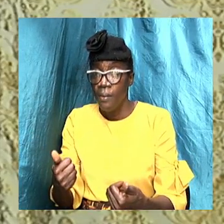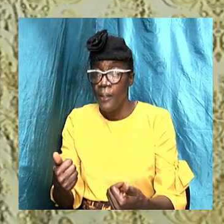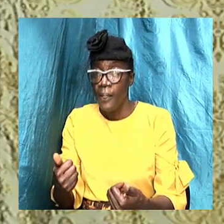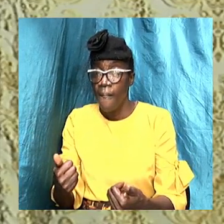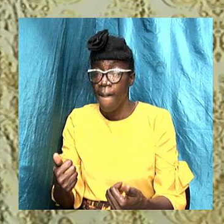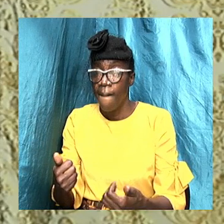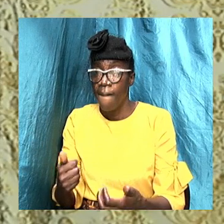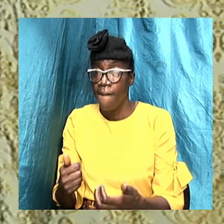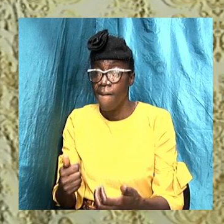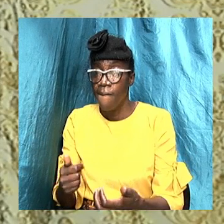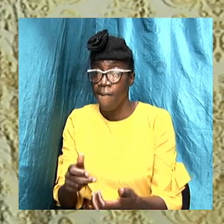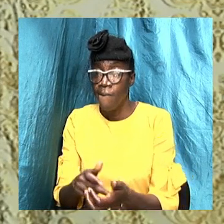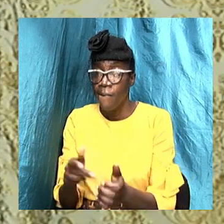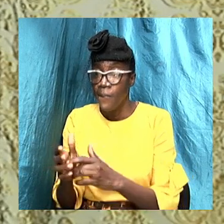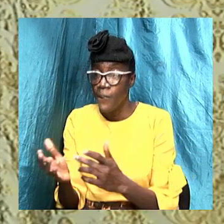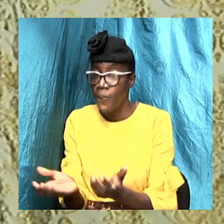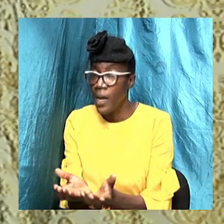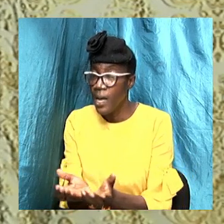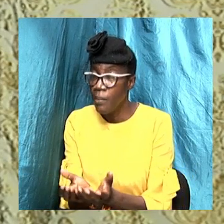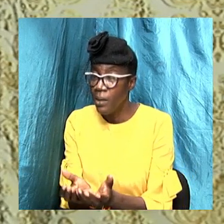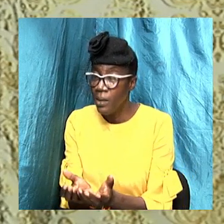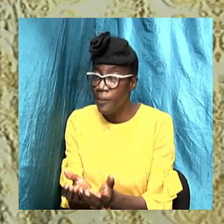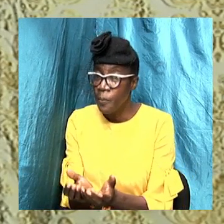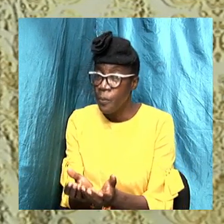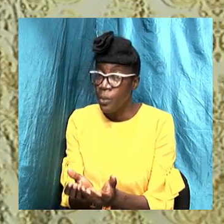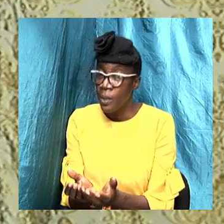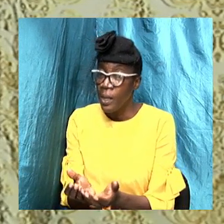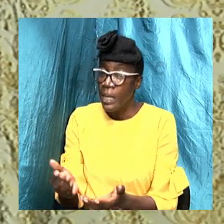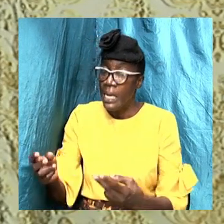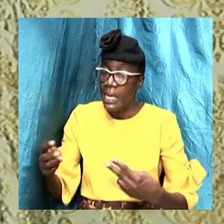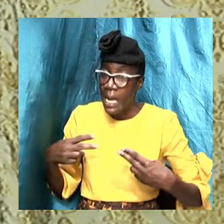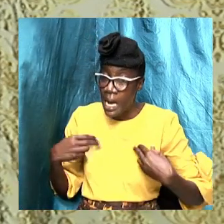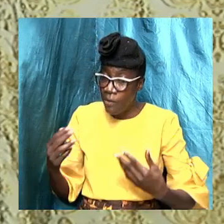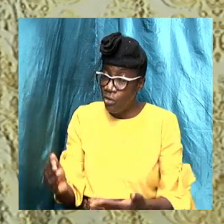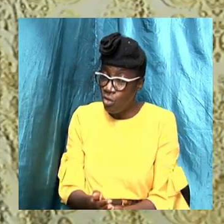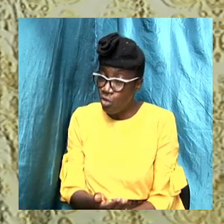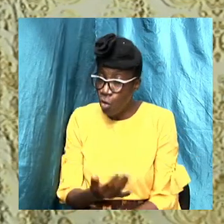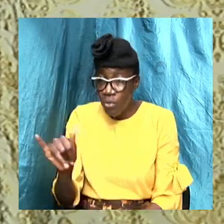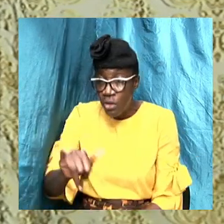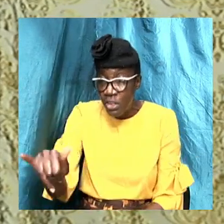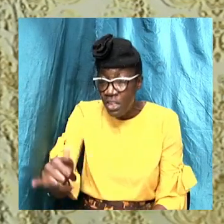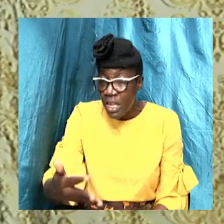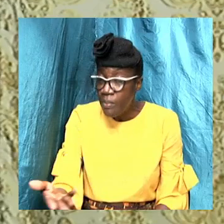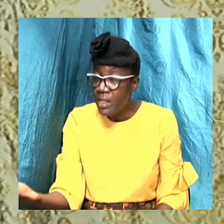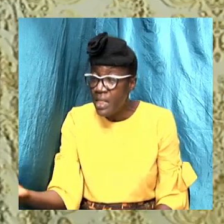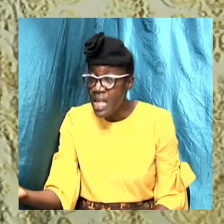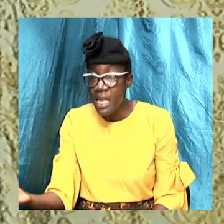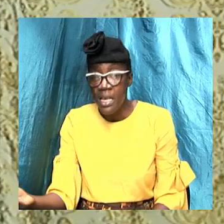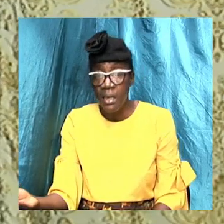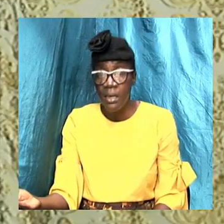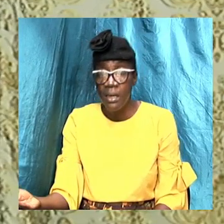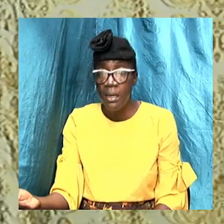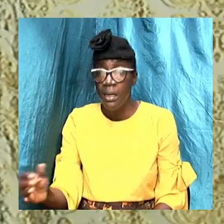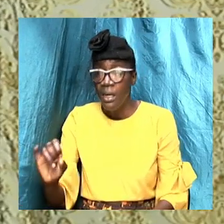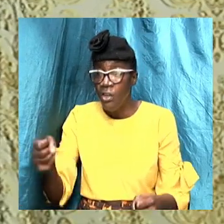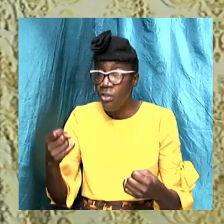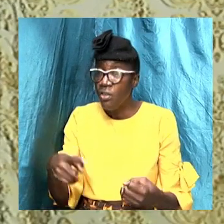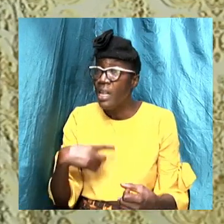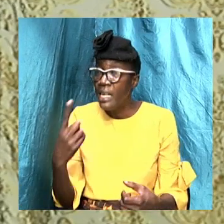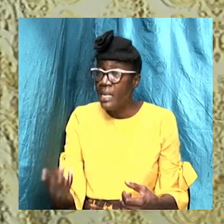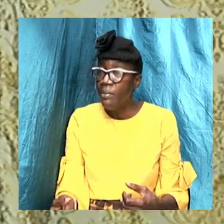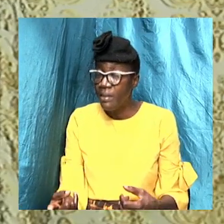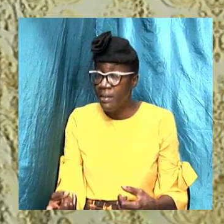you will see where it contains certain references and I want you to understand that just like I said earlier on if